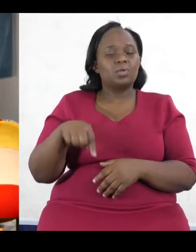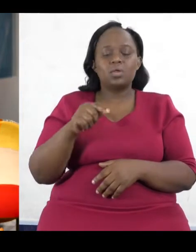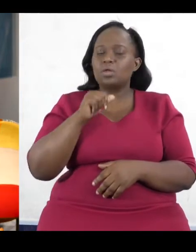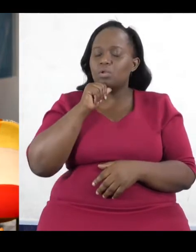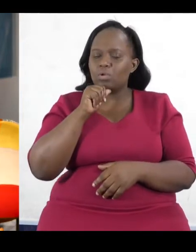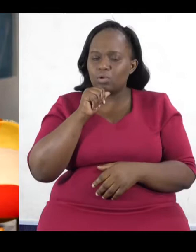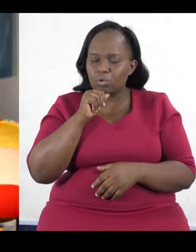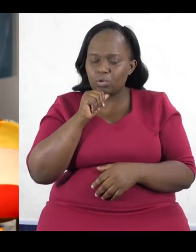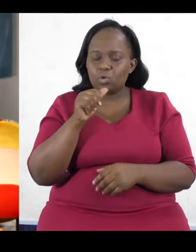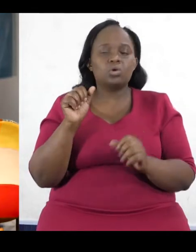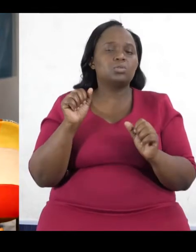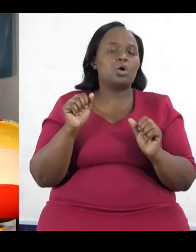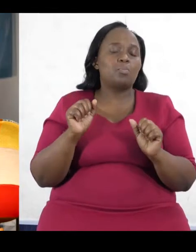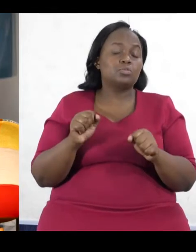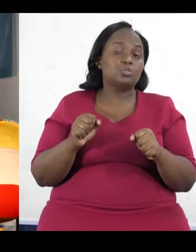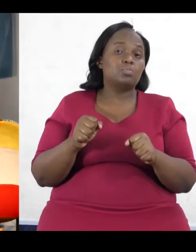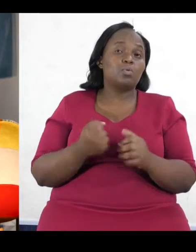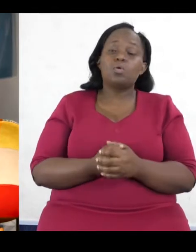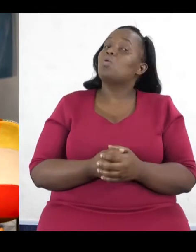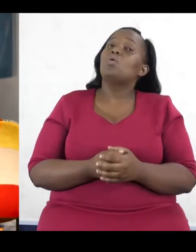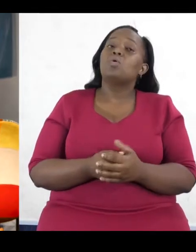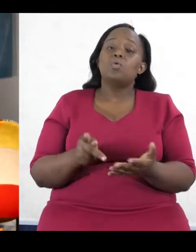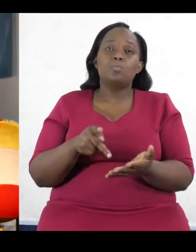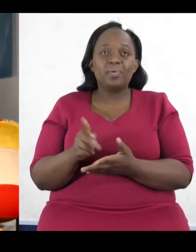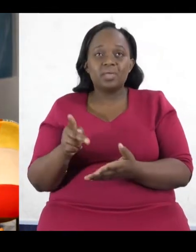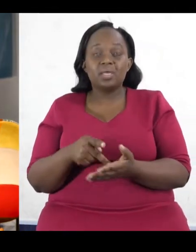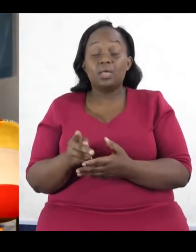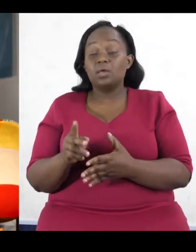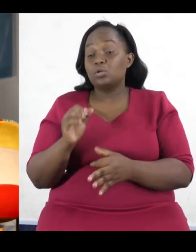up getting people who can afford, who maybe got their money in a weird way.